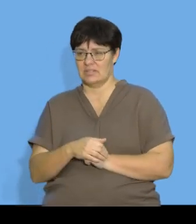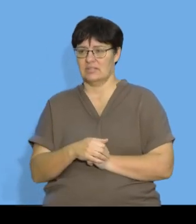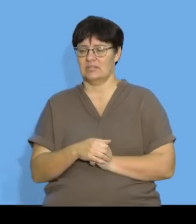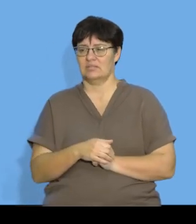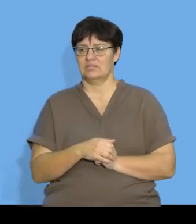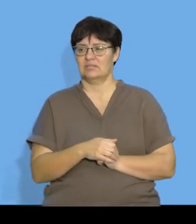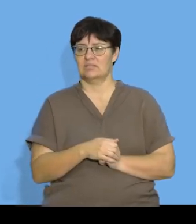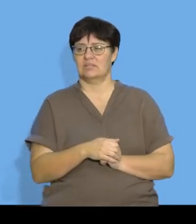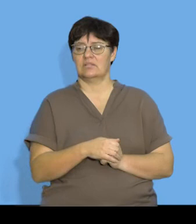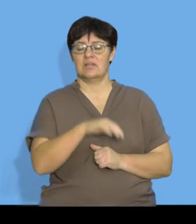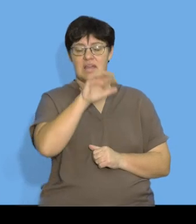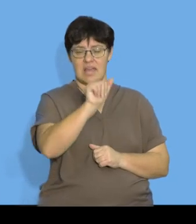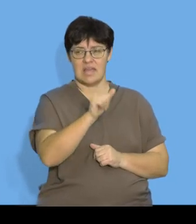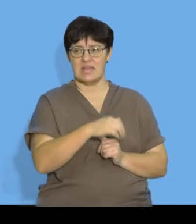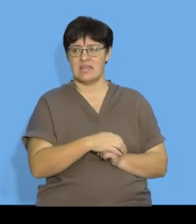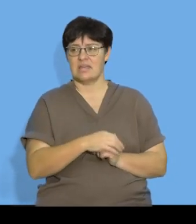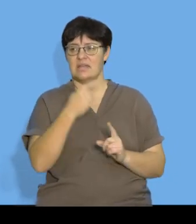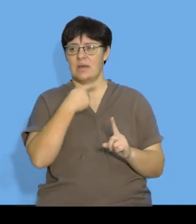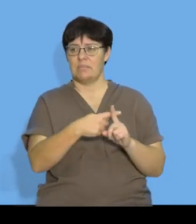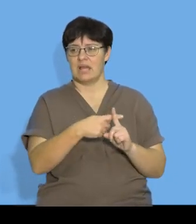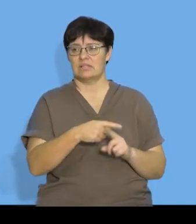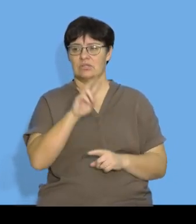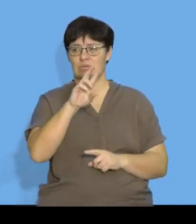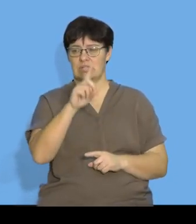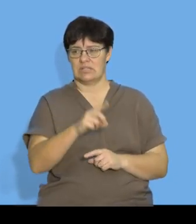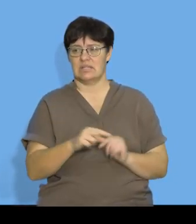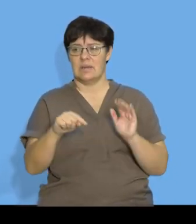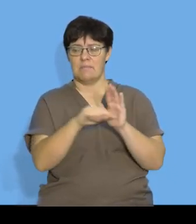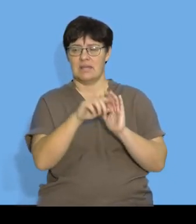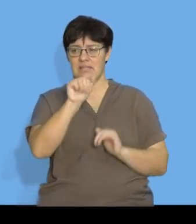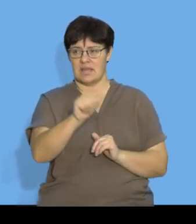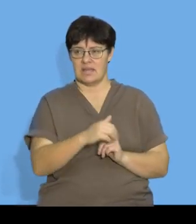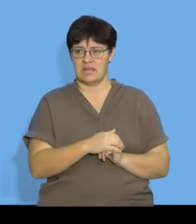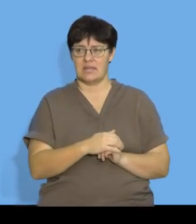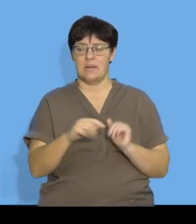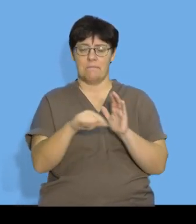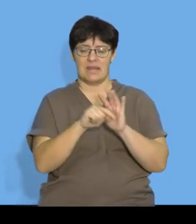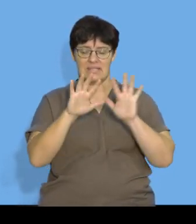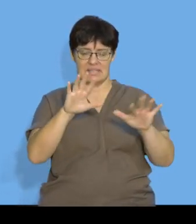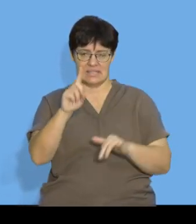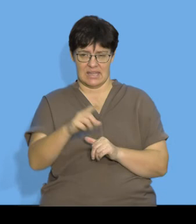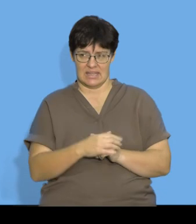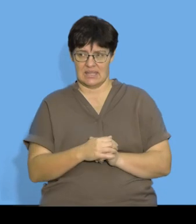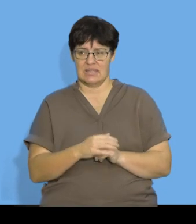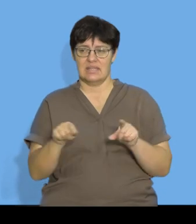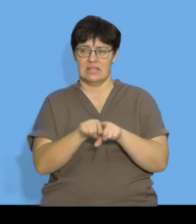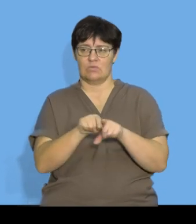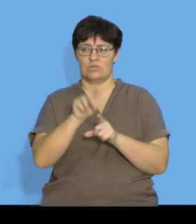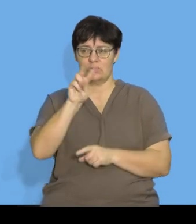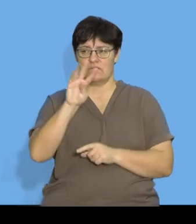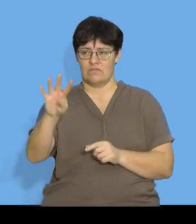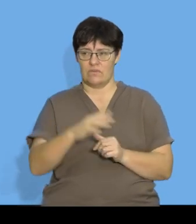side I'm going to have a plus 2d minus a minus 10d is equal to